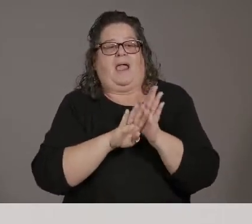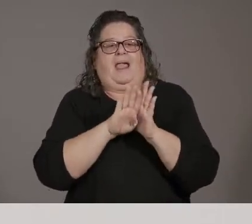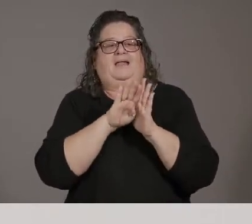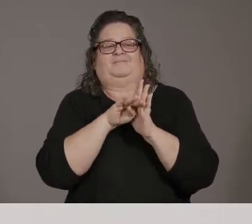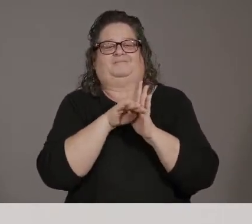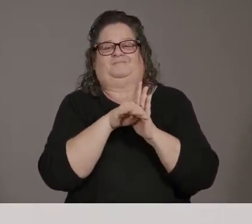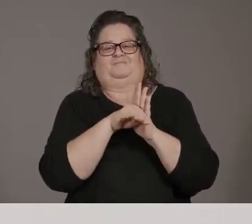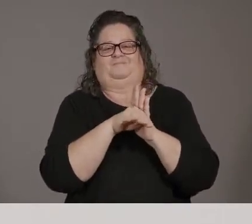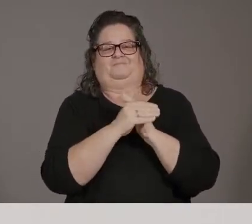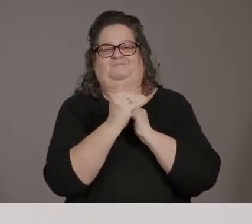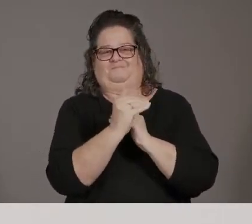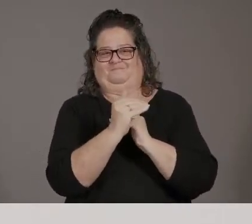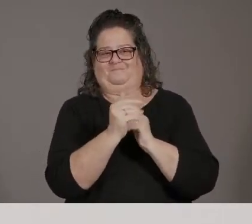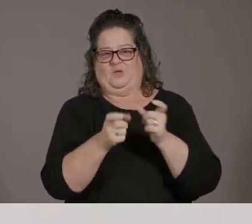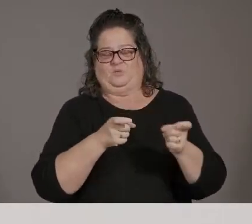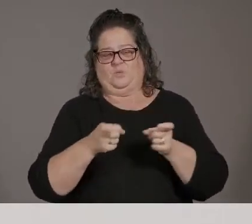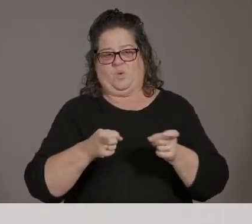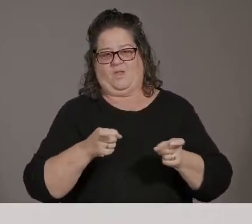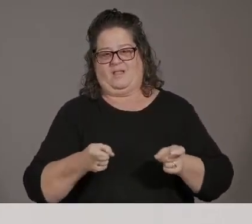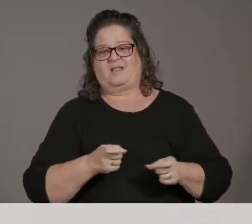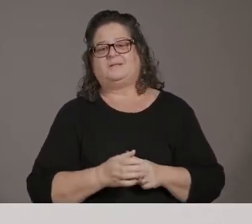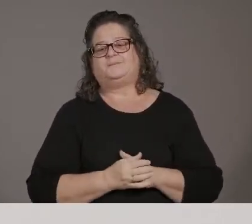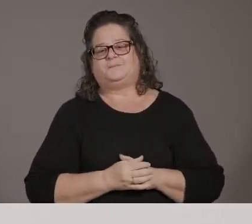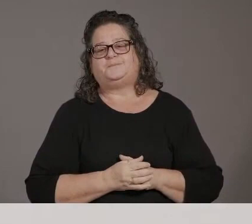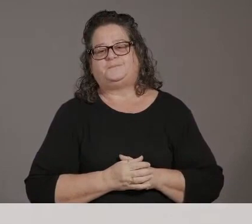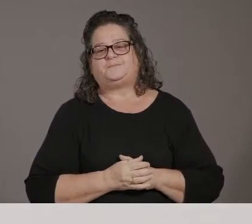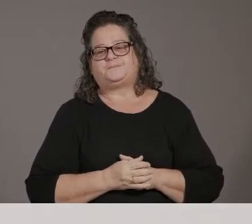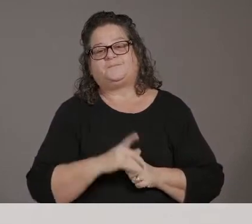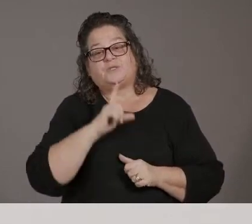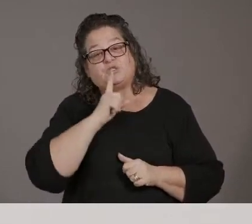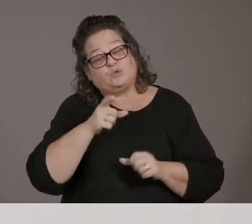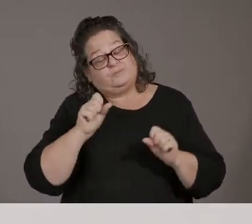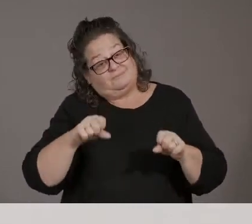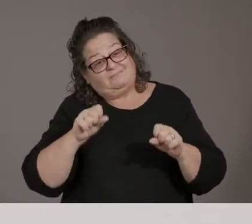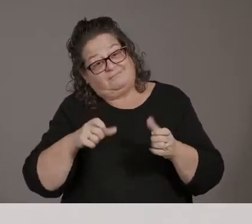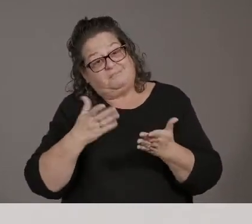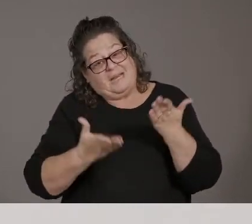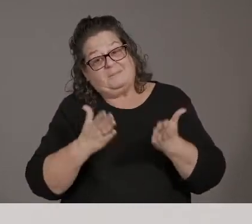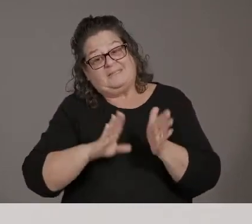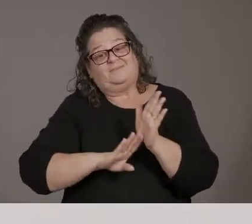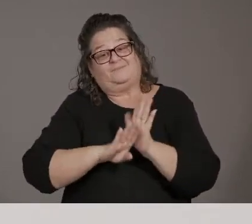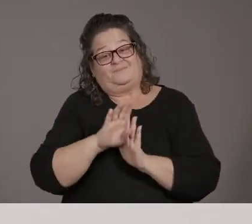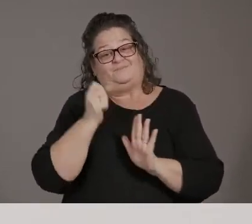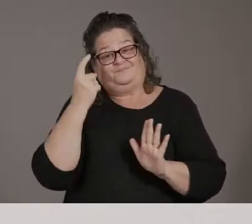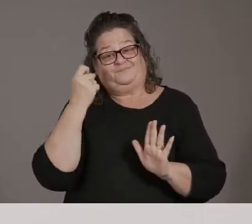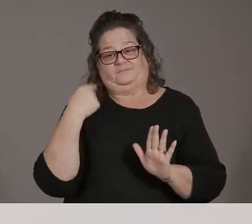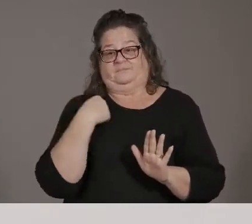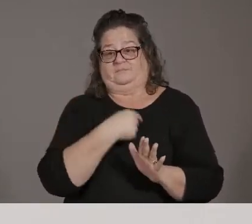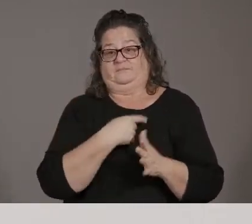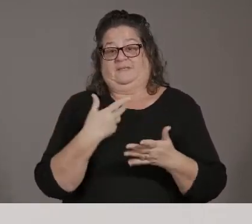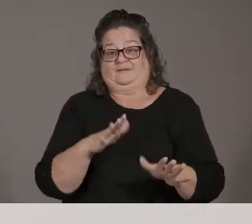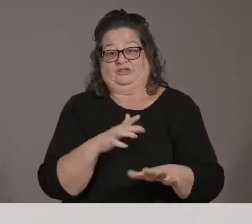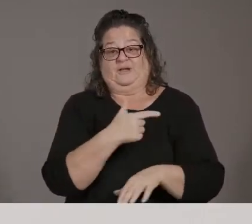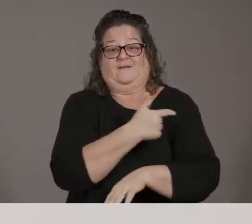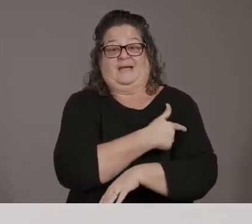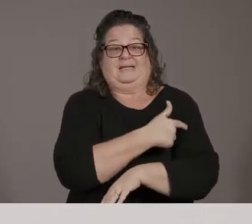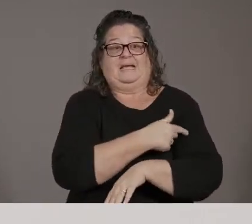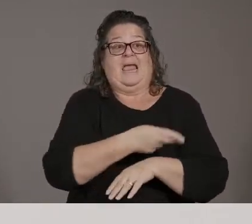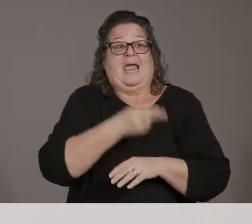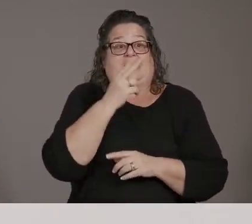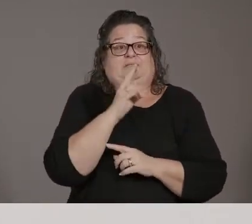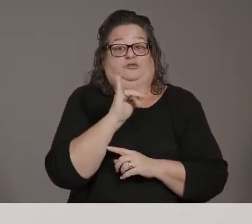spike, you know, we've, we've been vaccinating those high risk individuals that are more prone to hospitalization and death. Um,